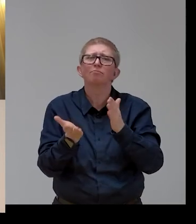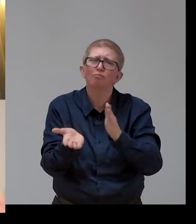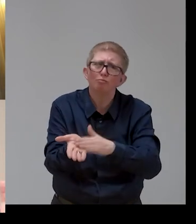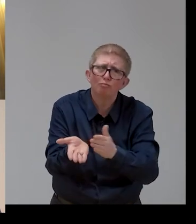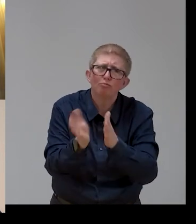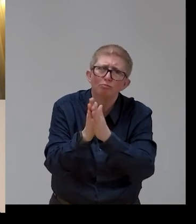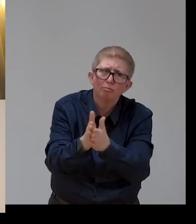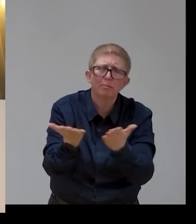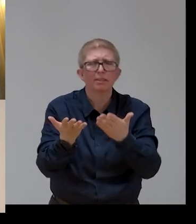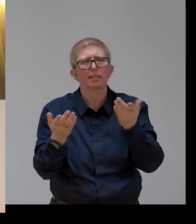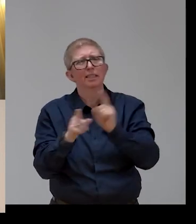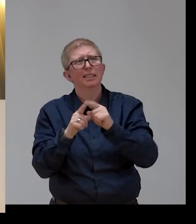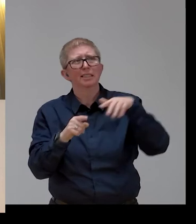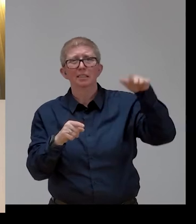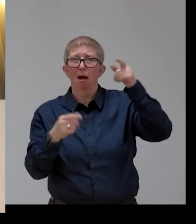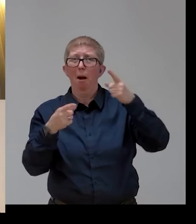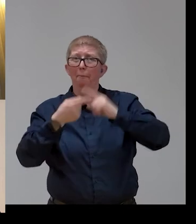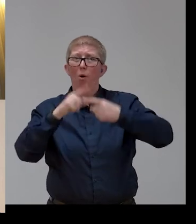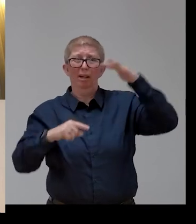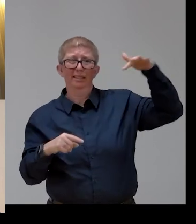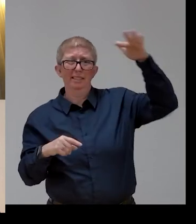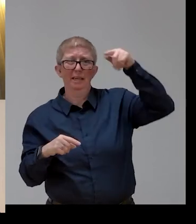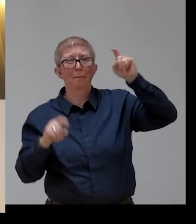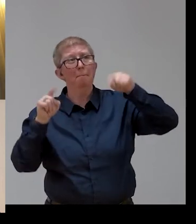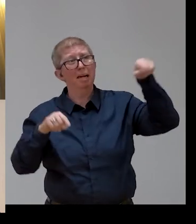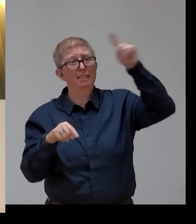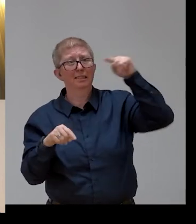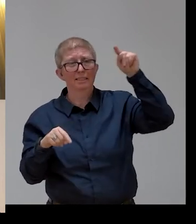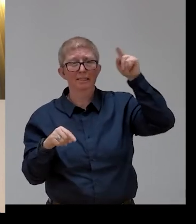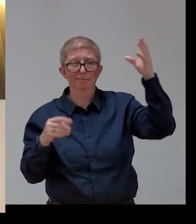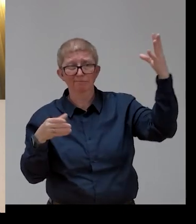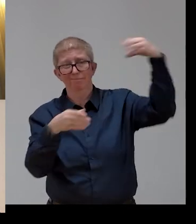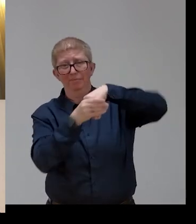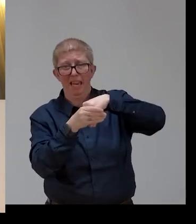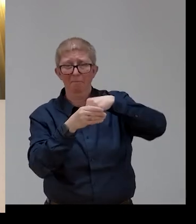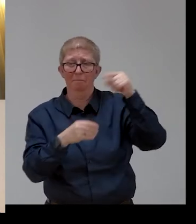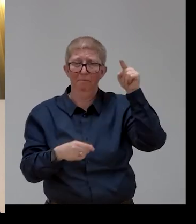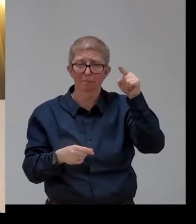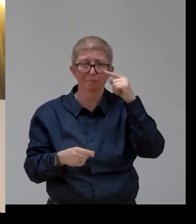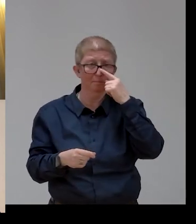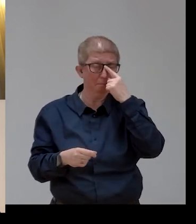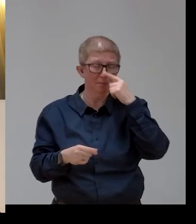level from, first of all, the European Parliament.